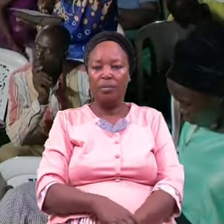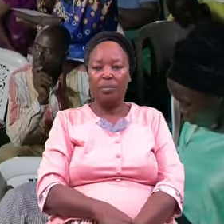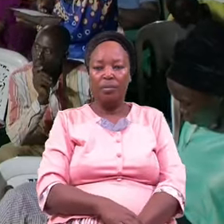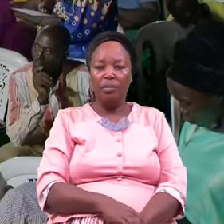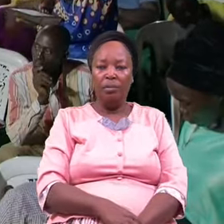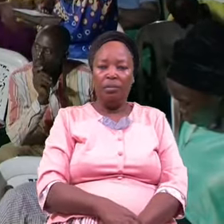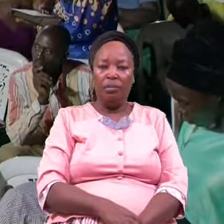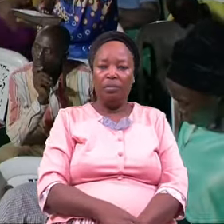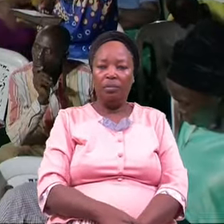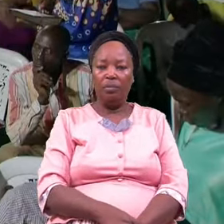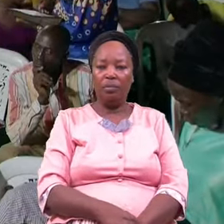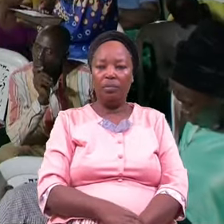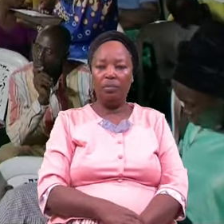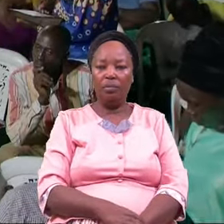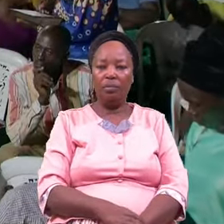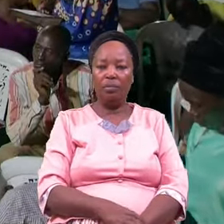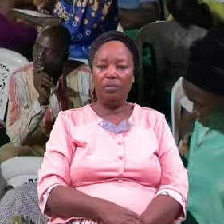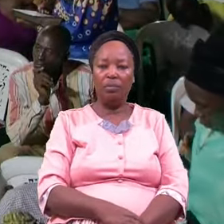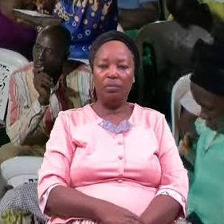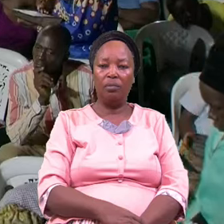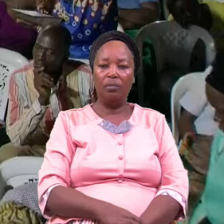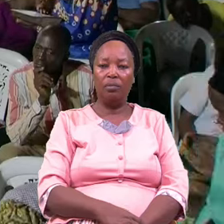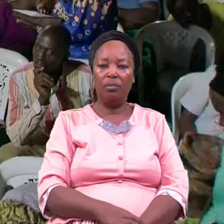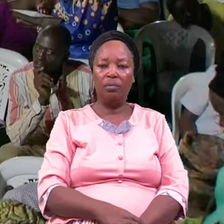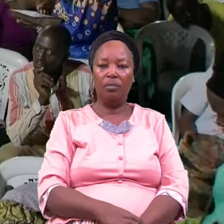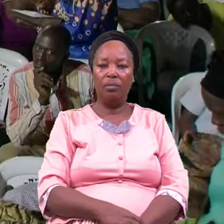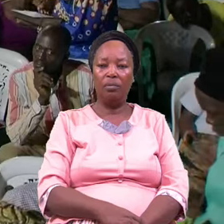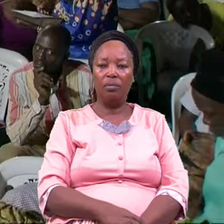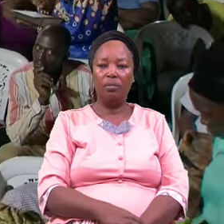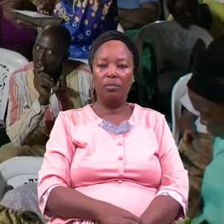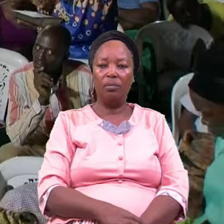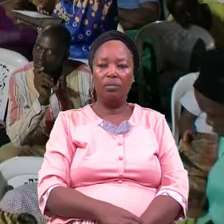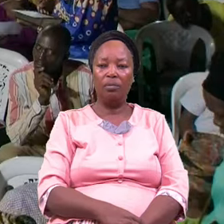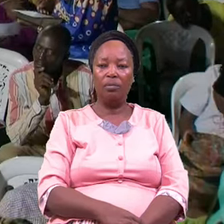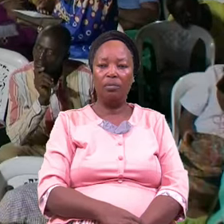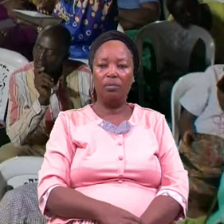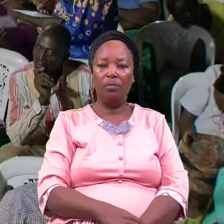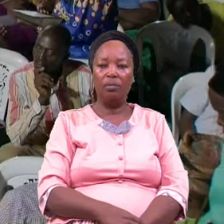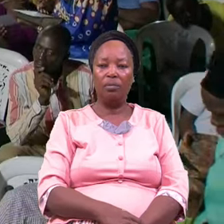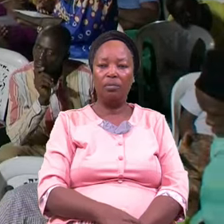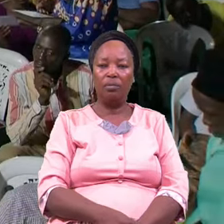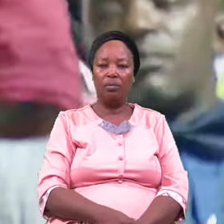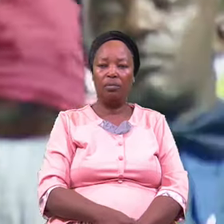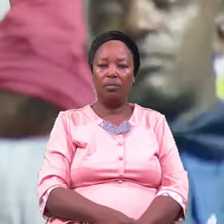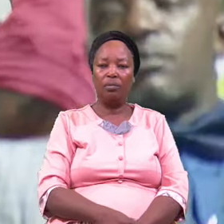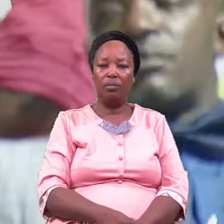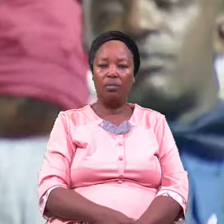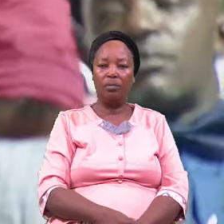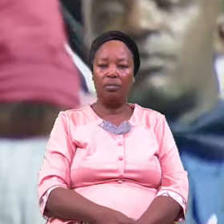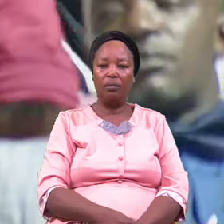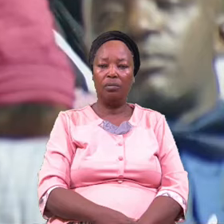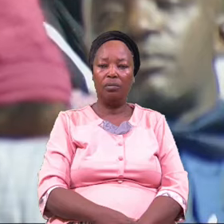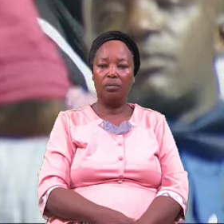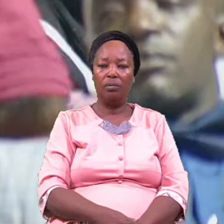Then in Dokoti In Dokoti Central Church Over There Then in